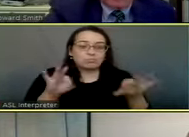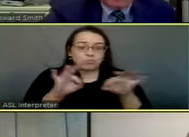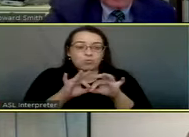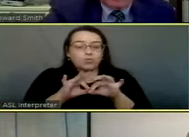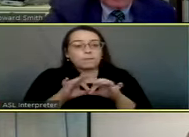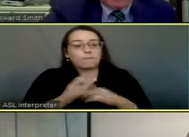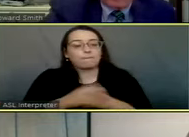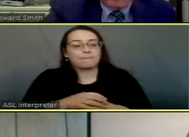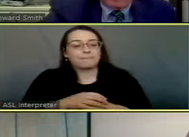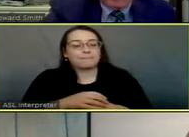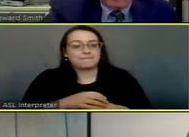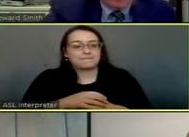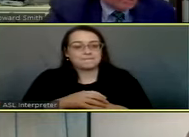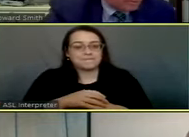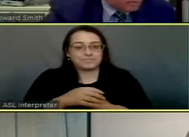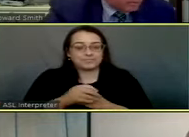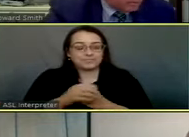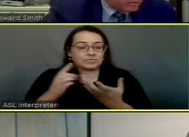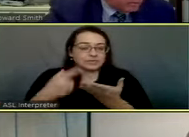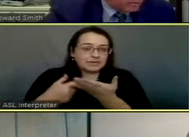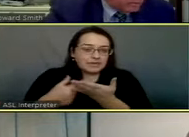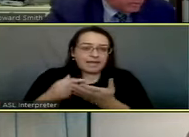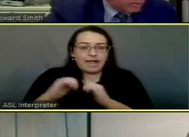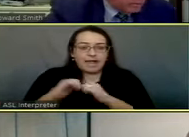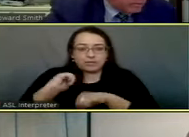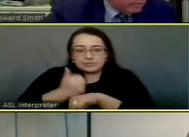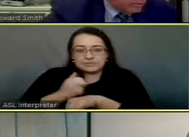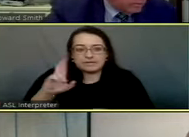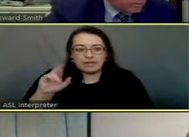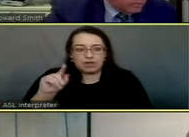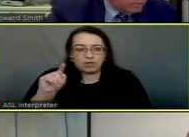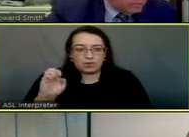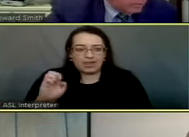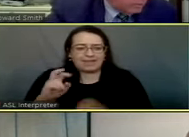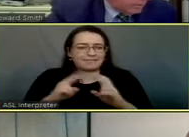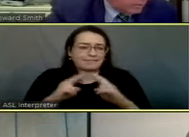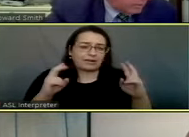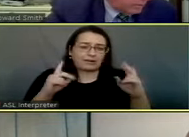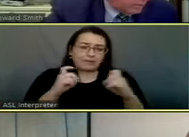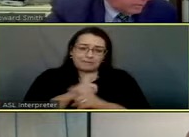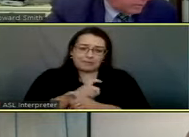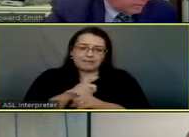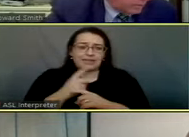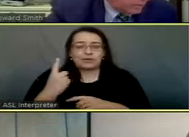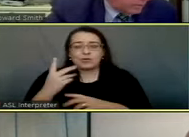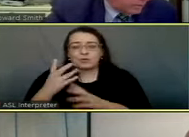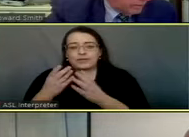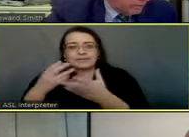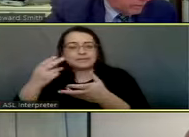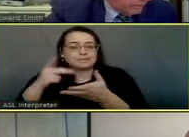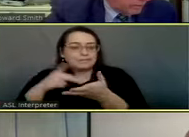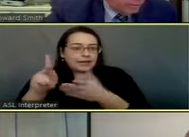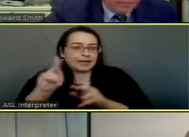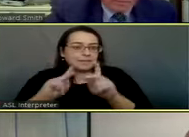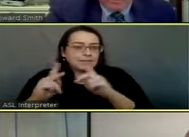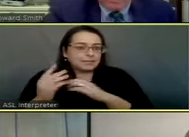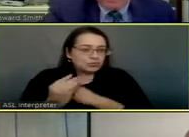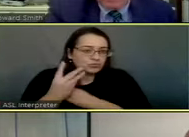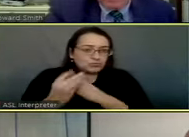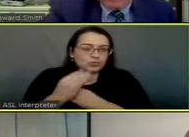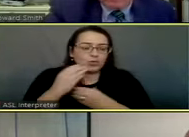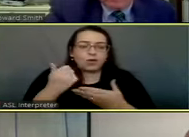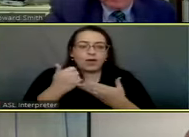said, the discussion on rates and how you set rates is always something that's very complicated. We use consultants to help us through that.